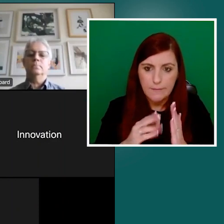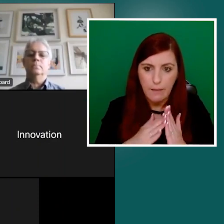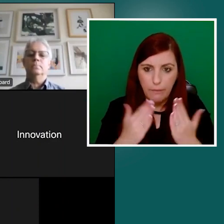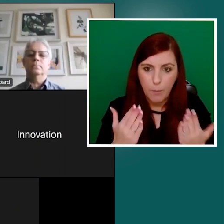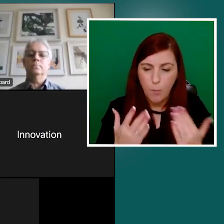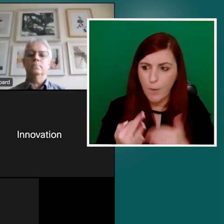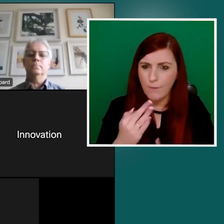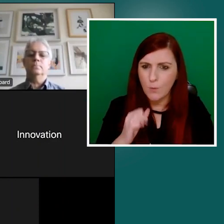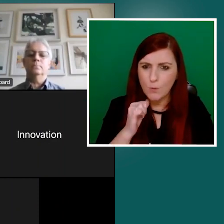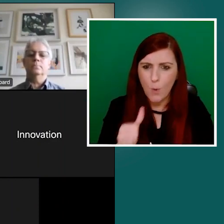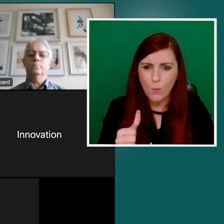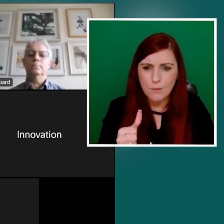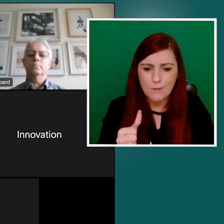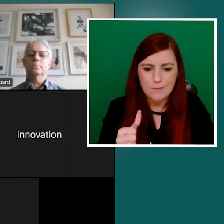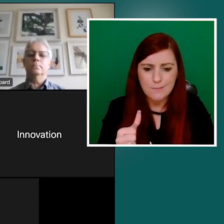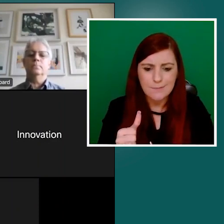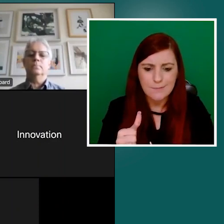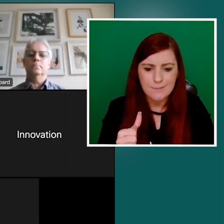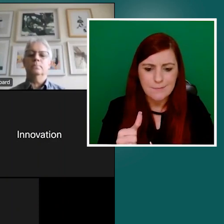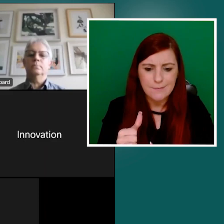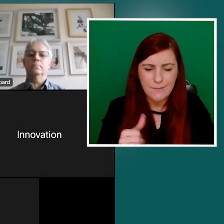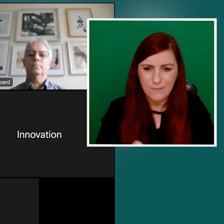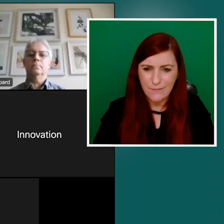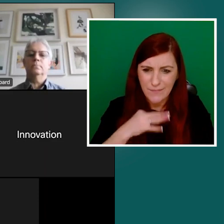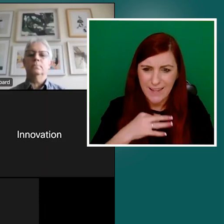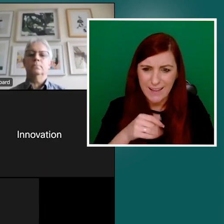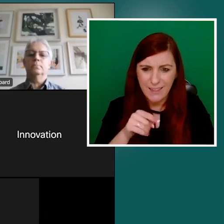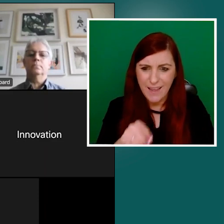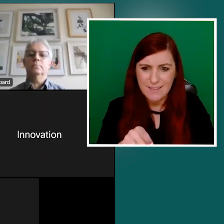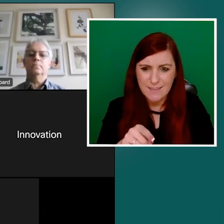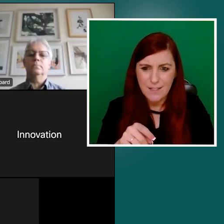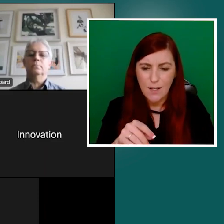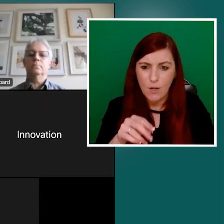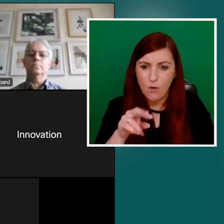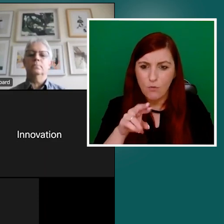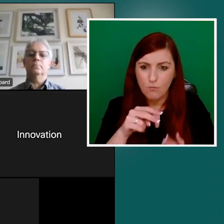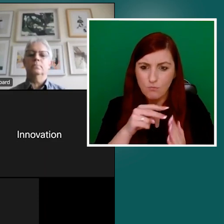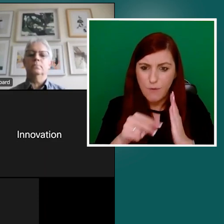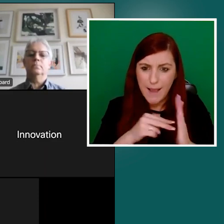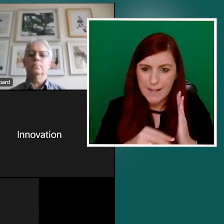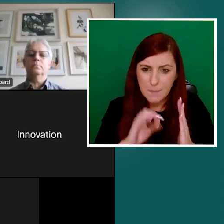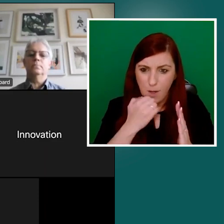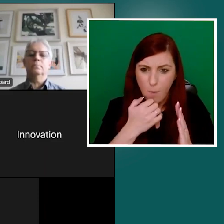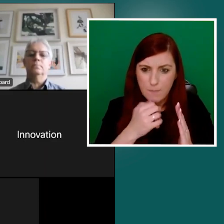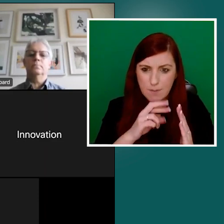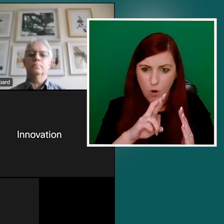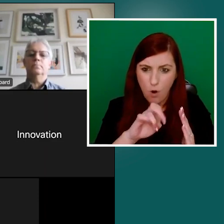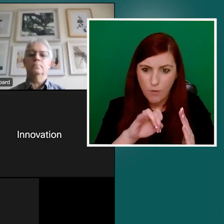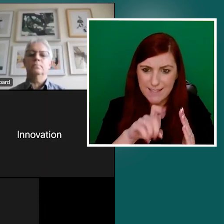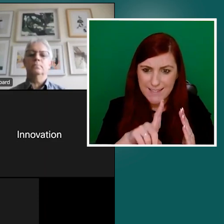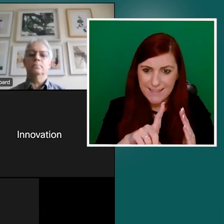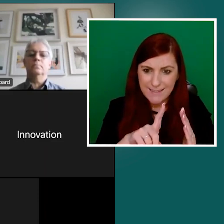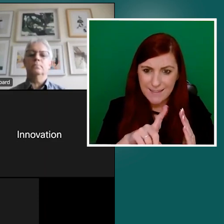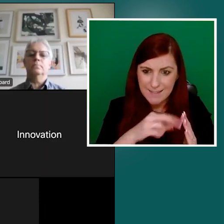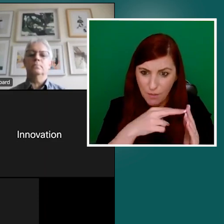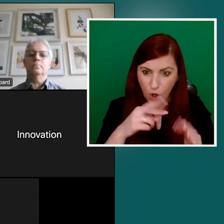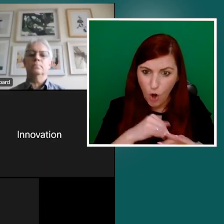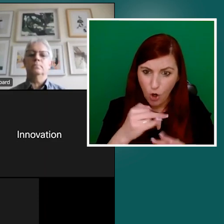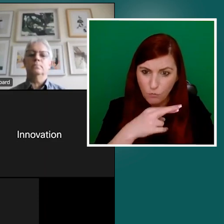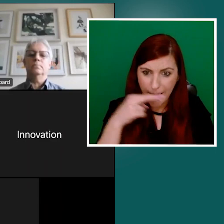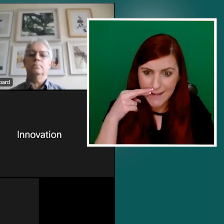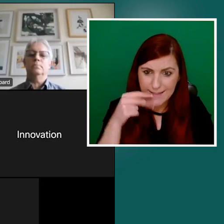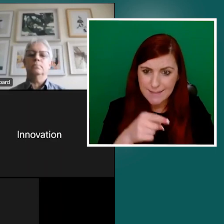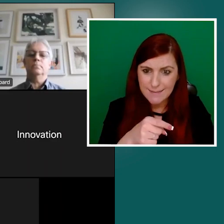read becomes R-E-D, not R-E-A-D. So, it's hugely important that for blind people who wish to, and many